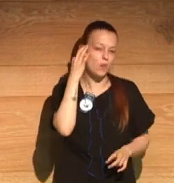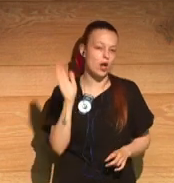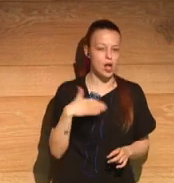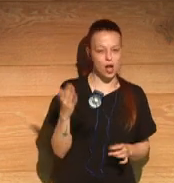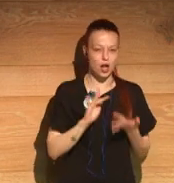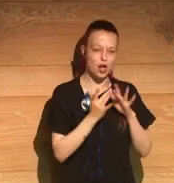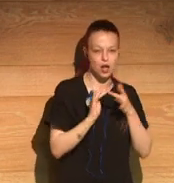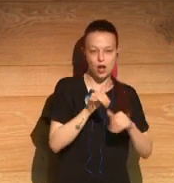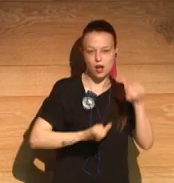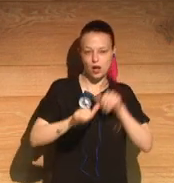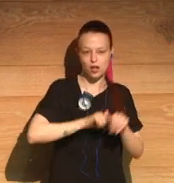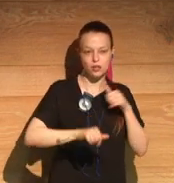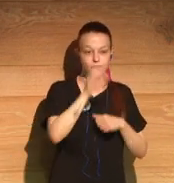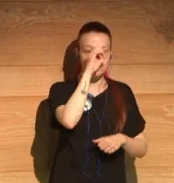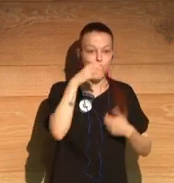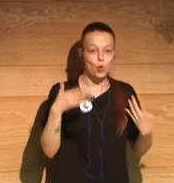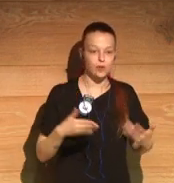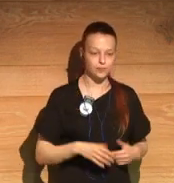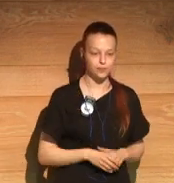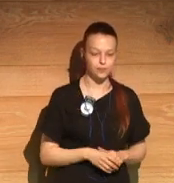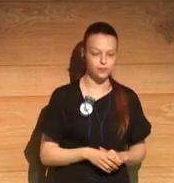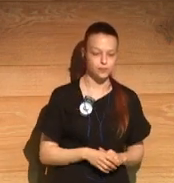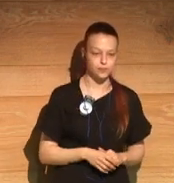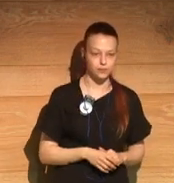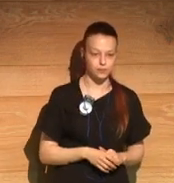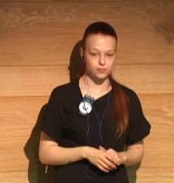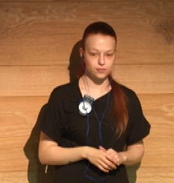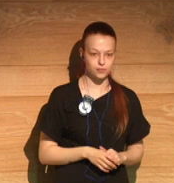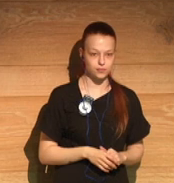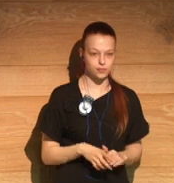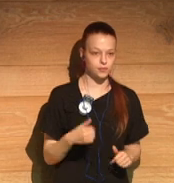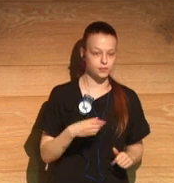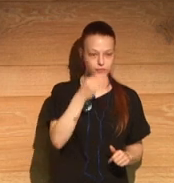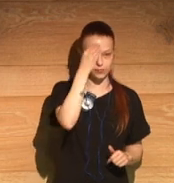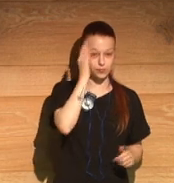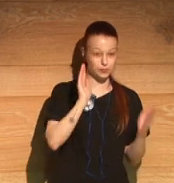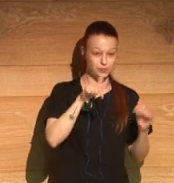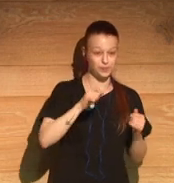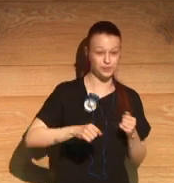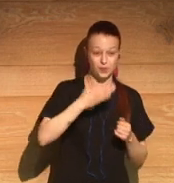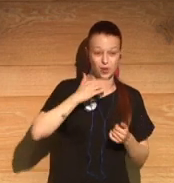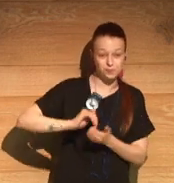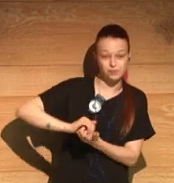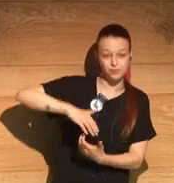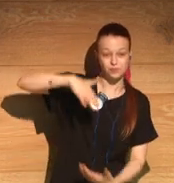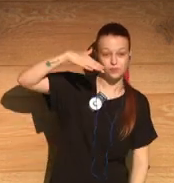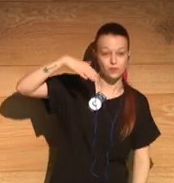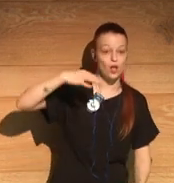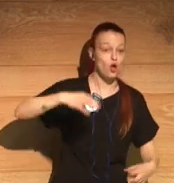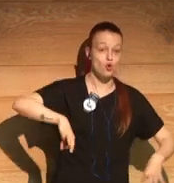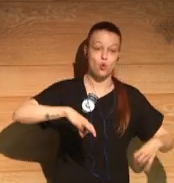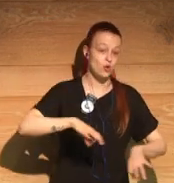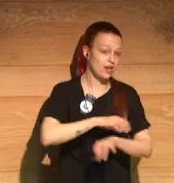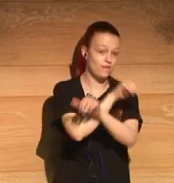I think he's growing up in a time where the only way to have sex at all is to be promiscuous because you can't form